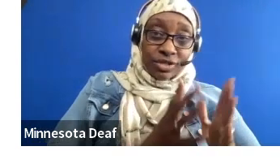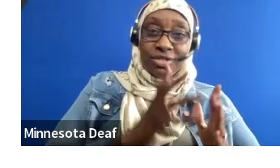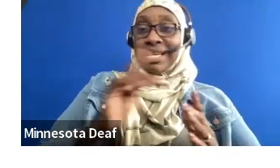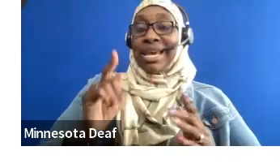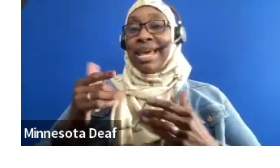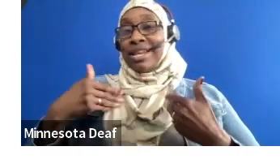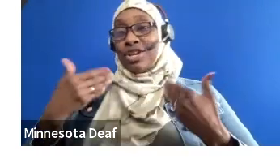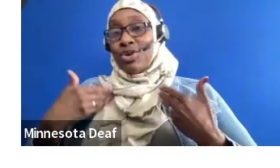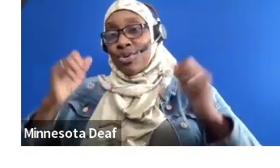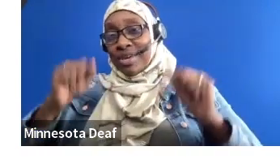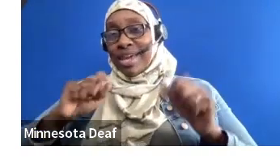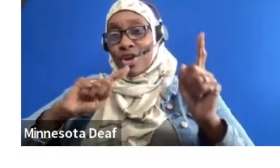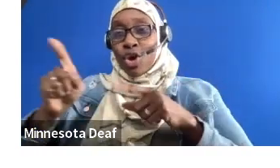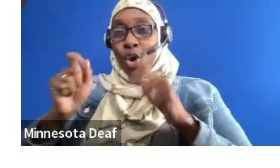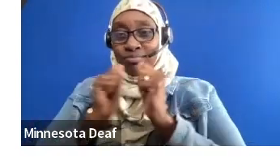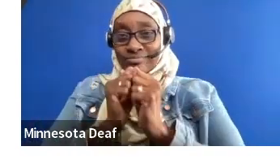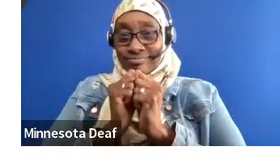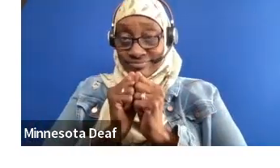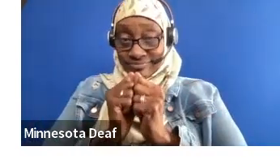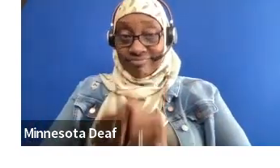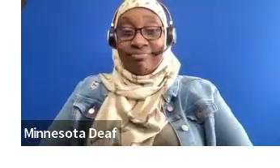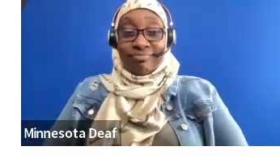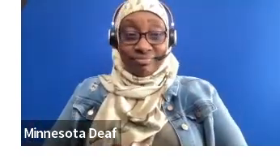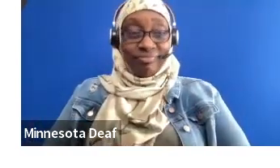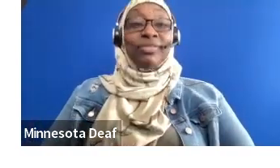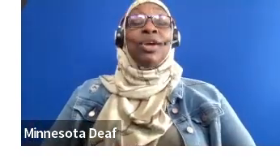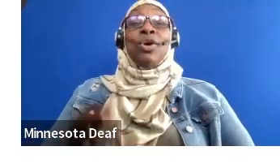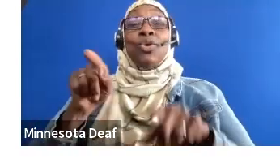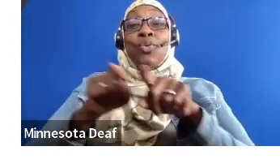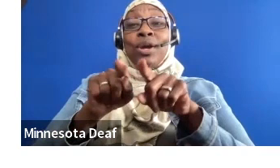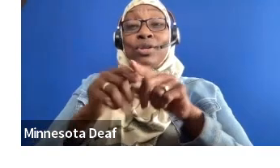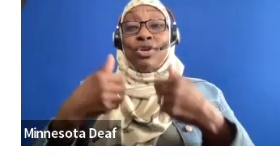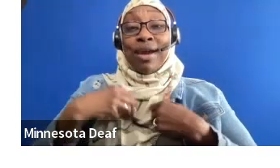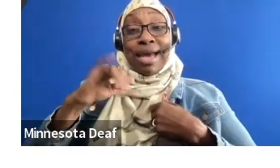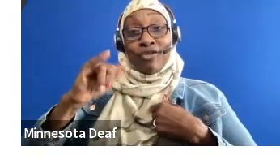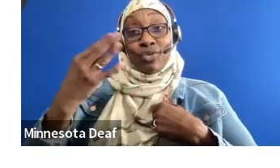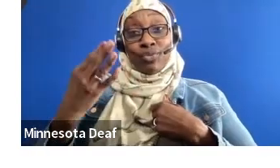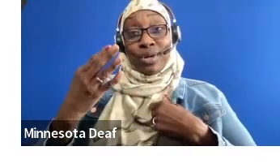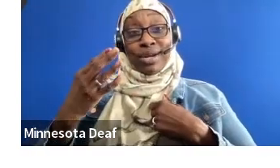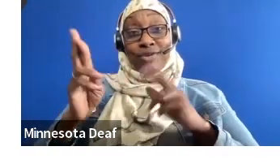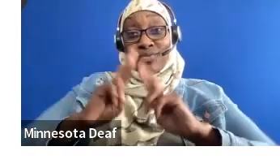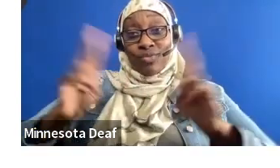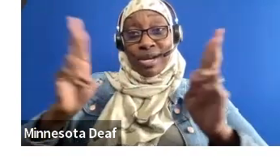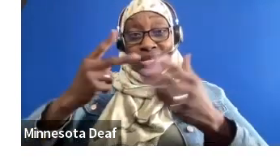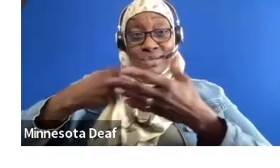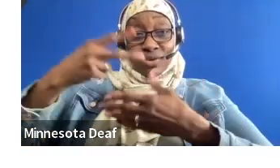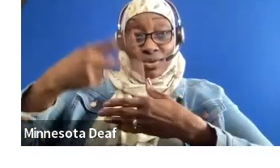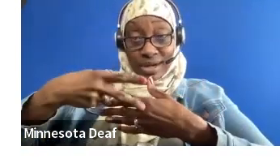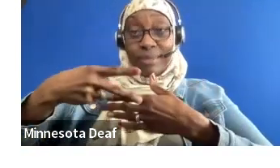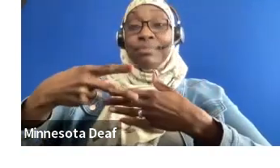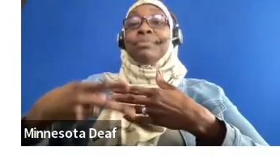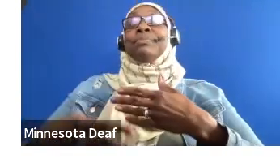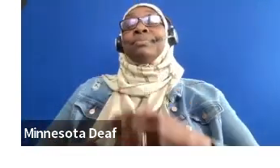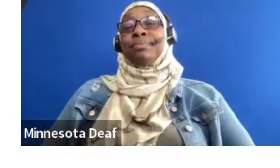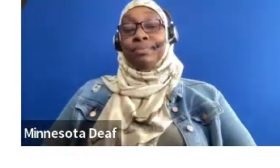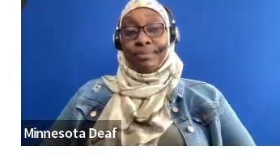And now this brings us a little bit to our career readiness program. I do a lot of outreach for this one. So we have two